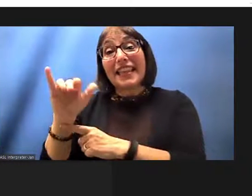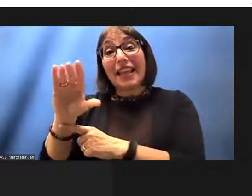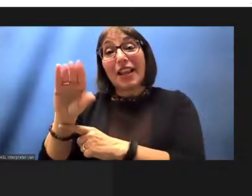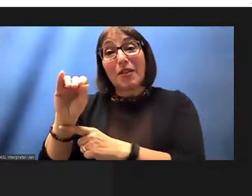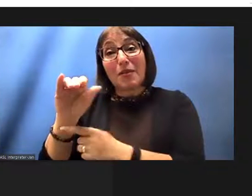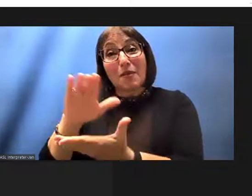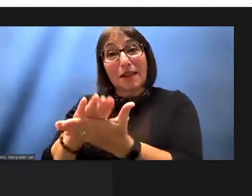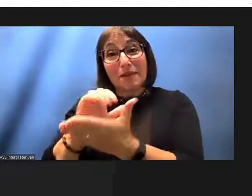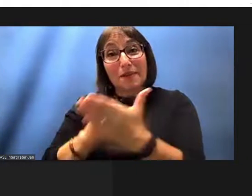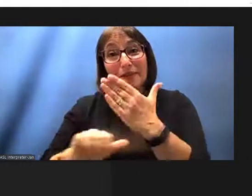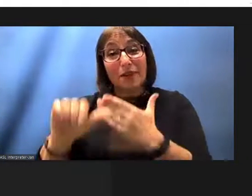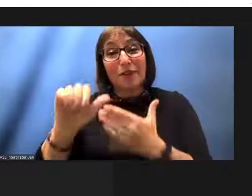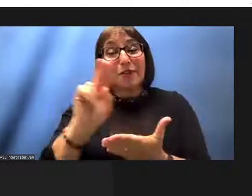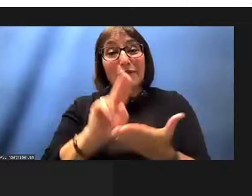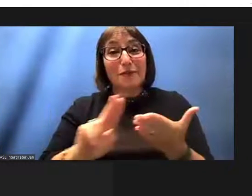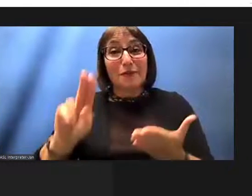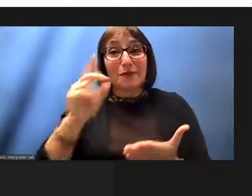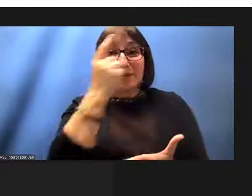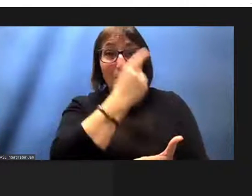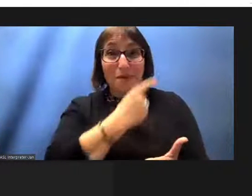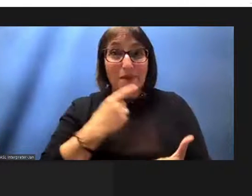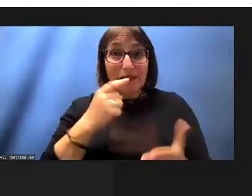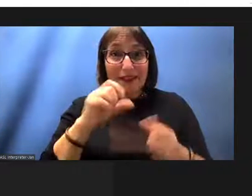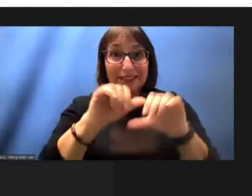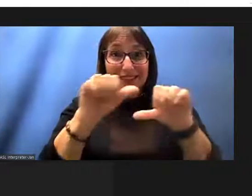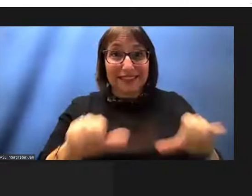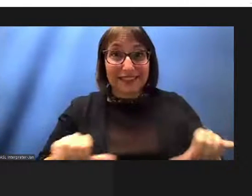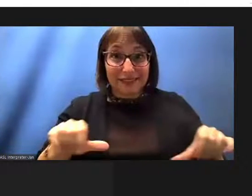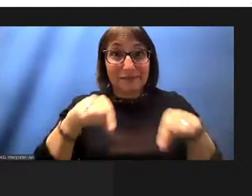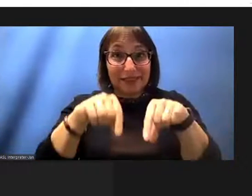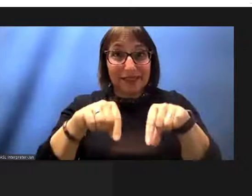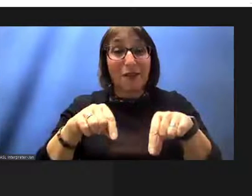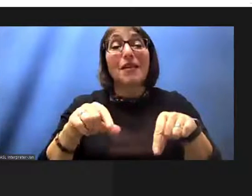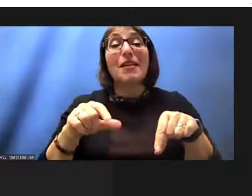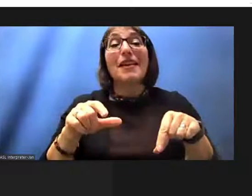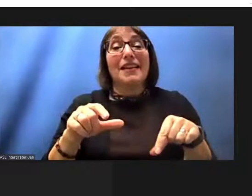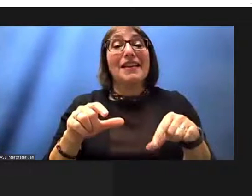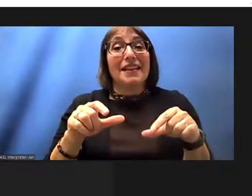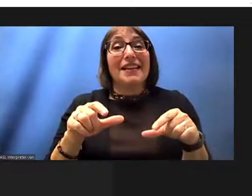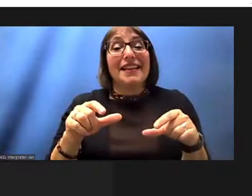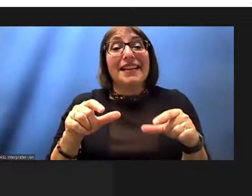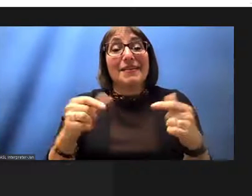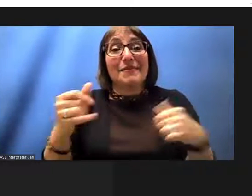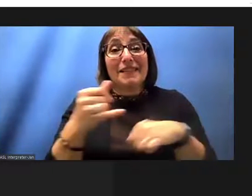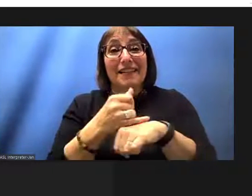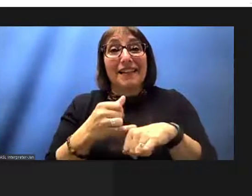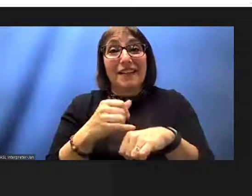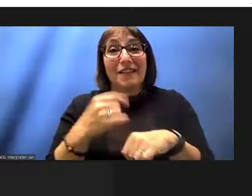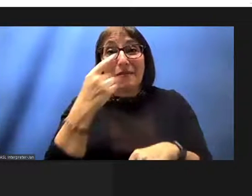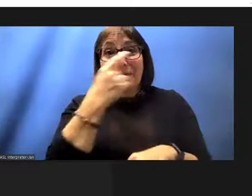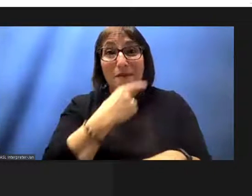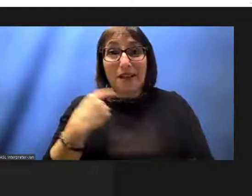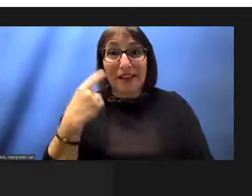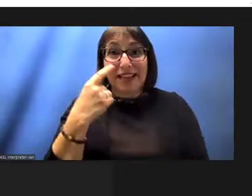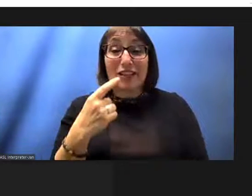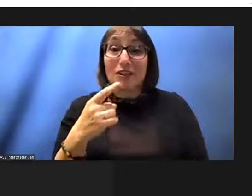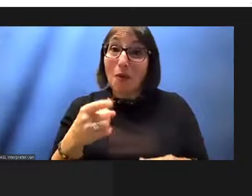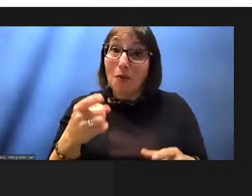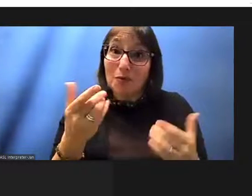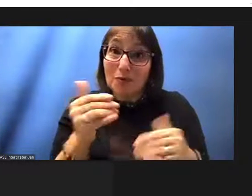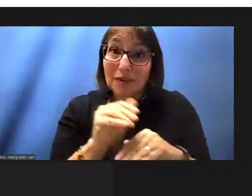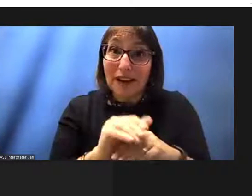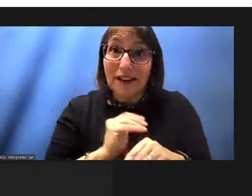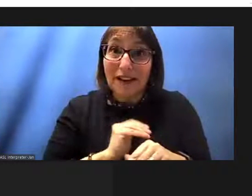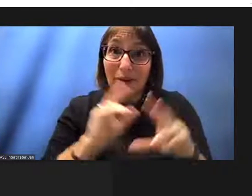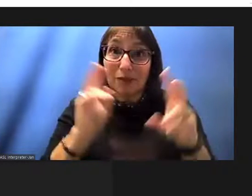system on the island of hawaii and we have a real big topic this evening uh let me